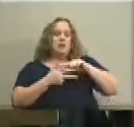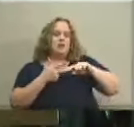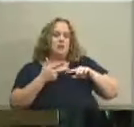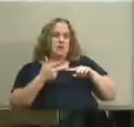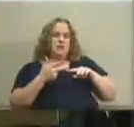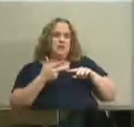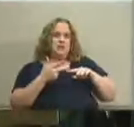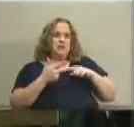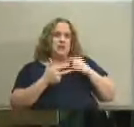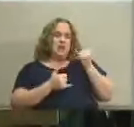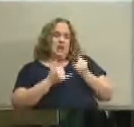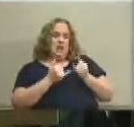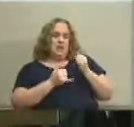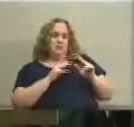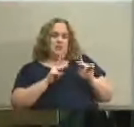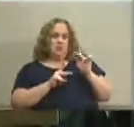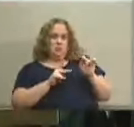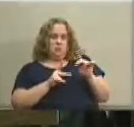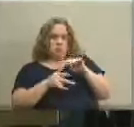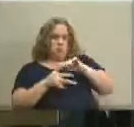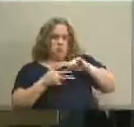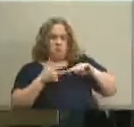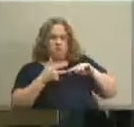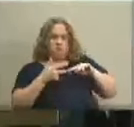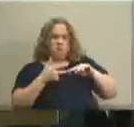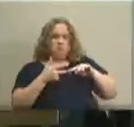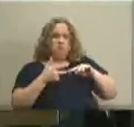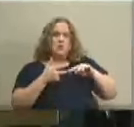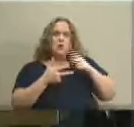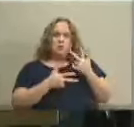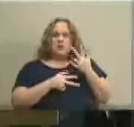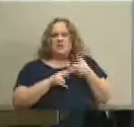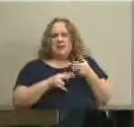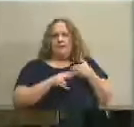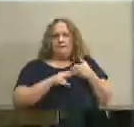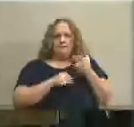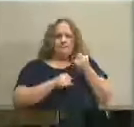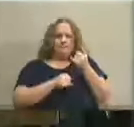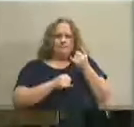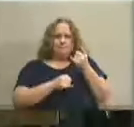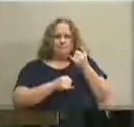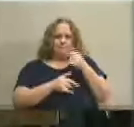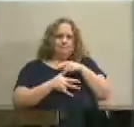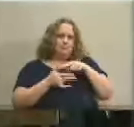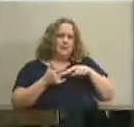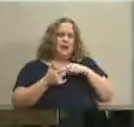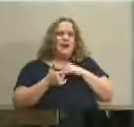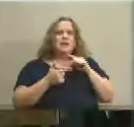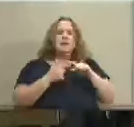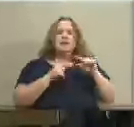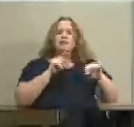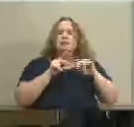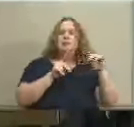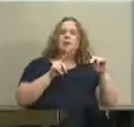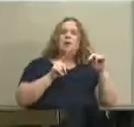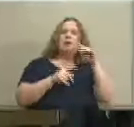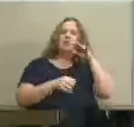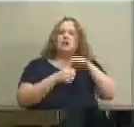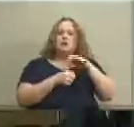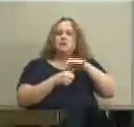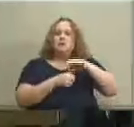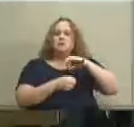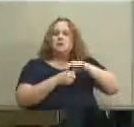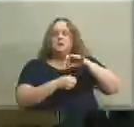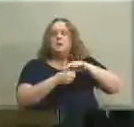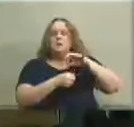finalists were determined and at that time submissions began coming in to my